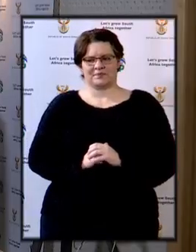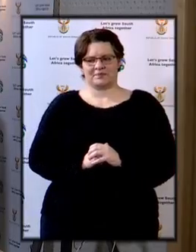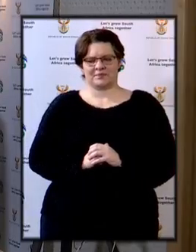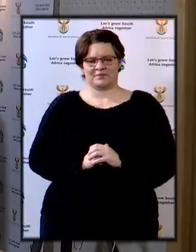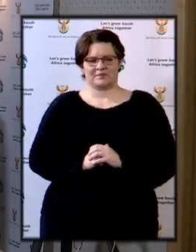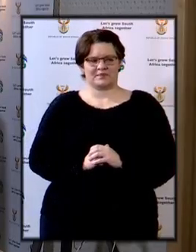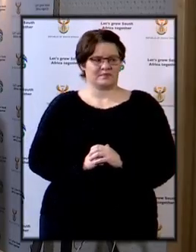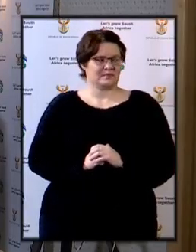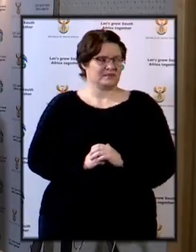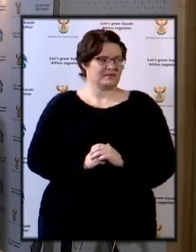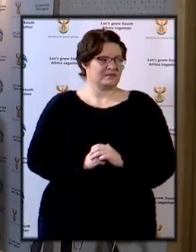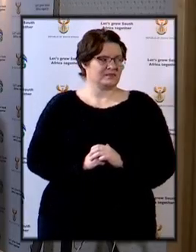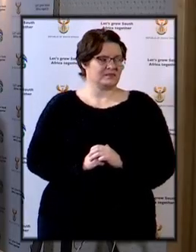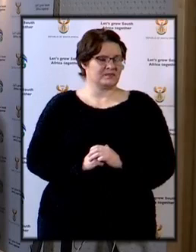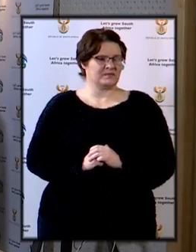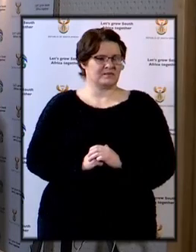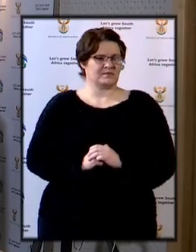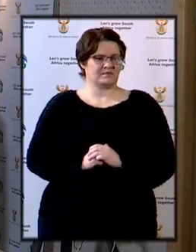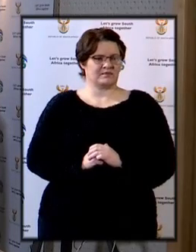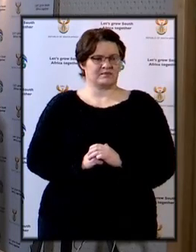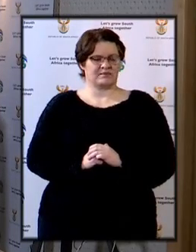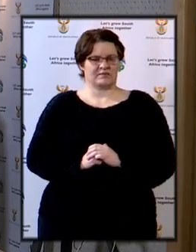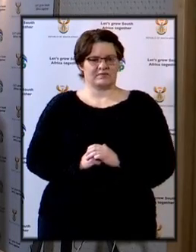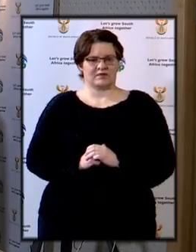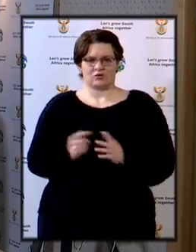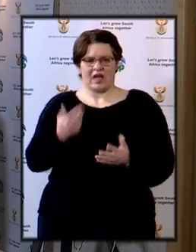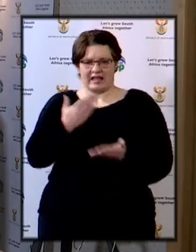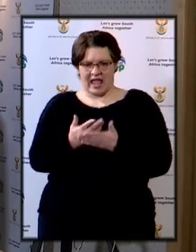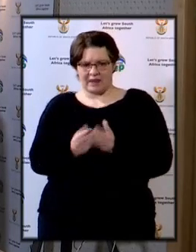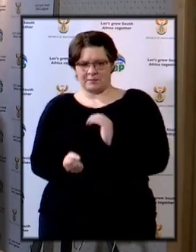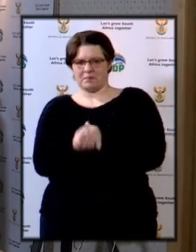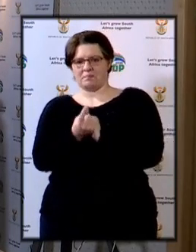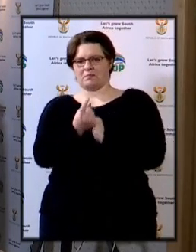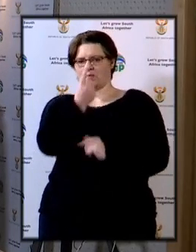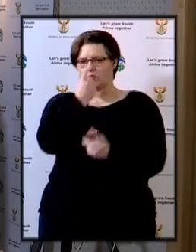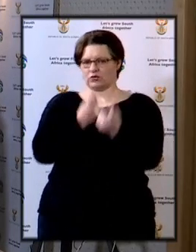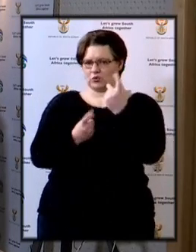raise their questions.